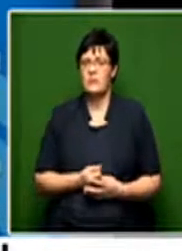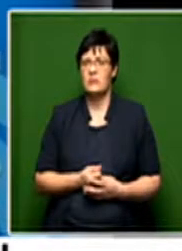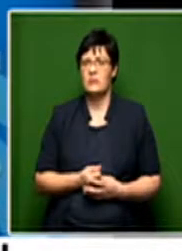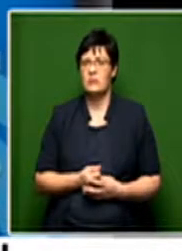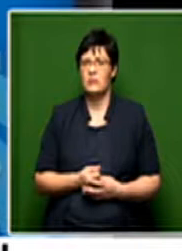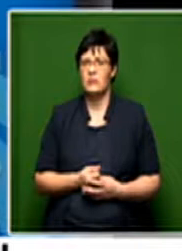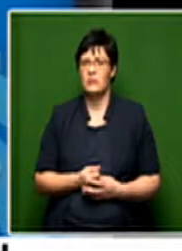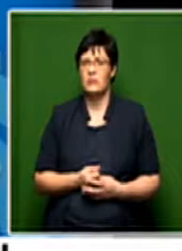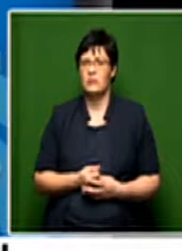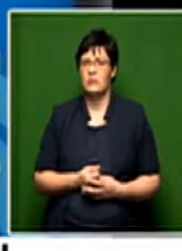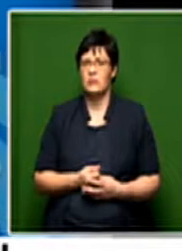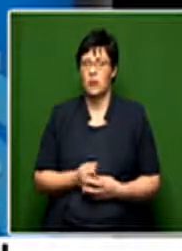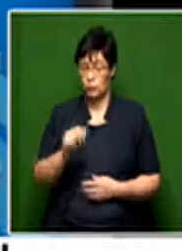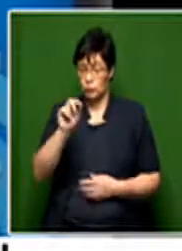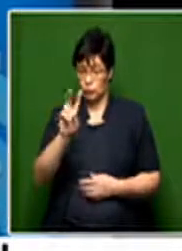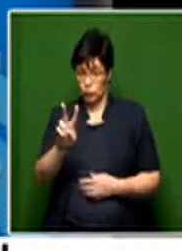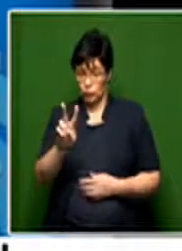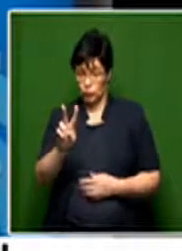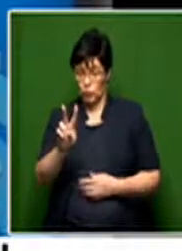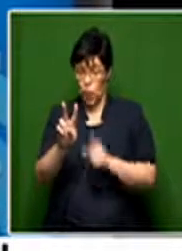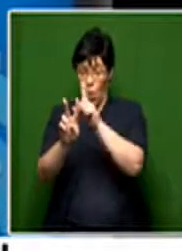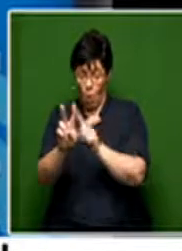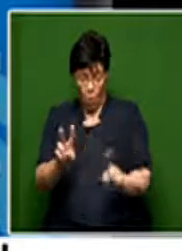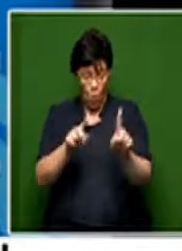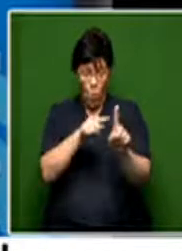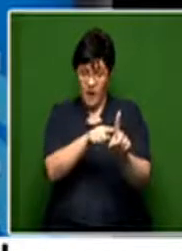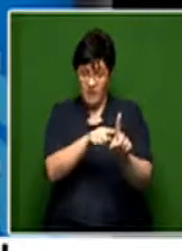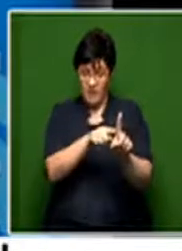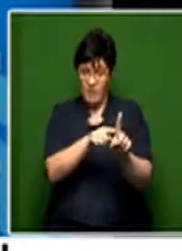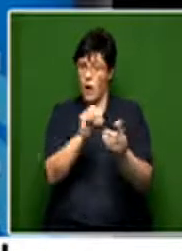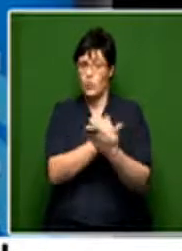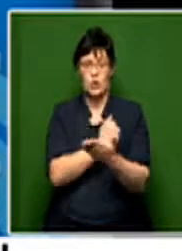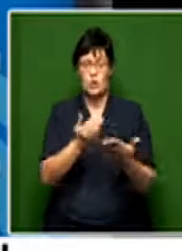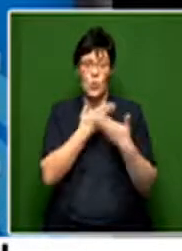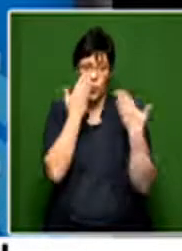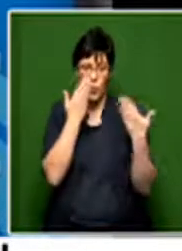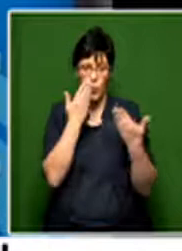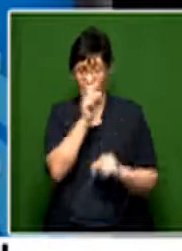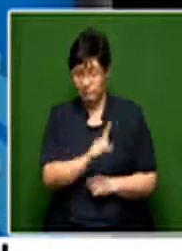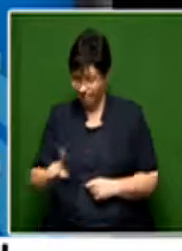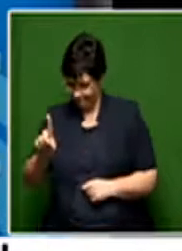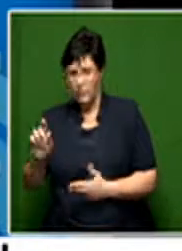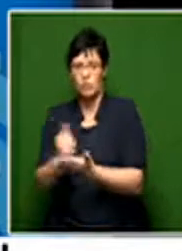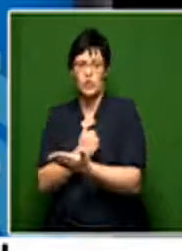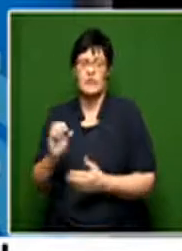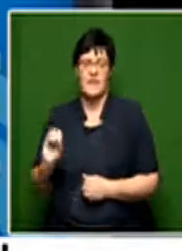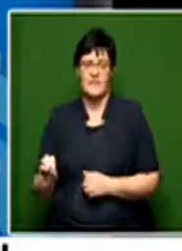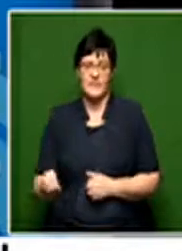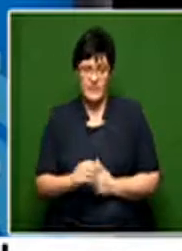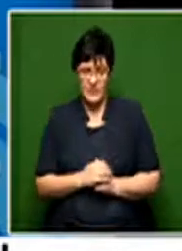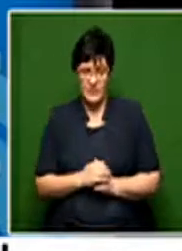child out of two is actually registered at birth. And this is